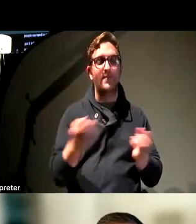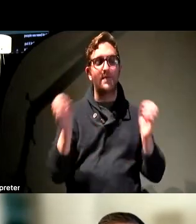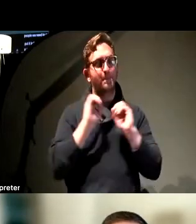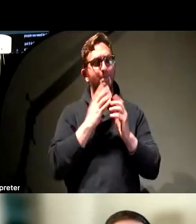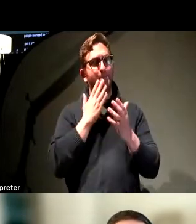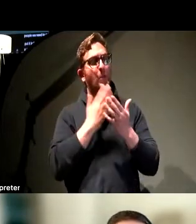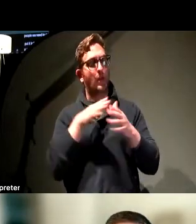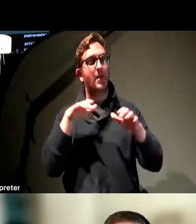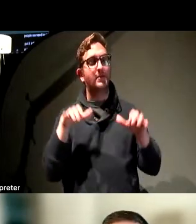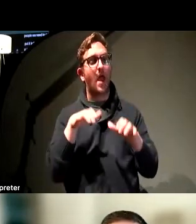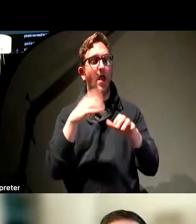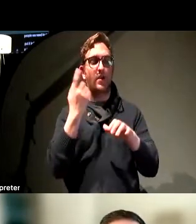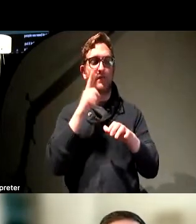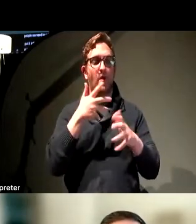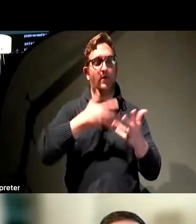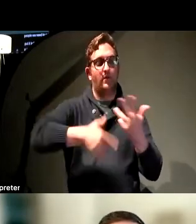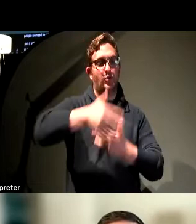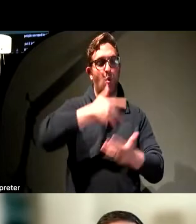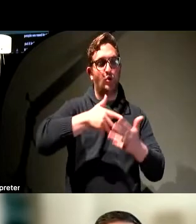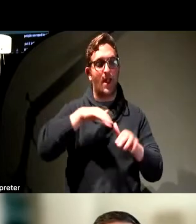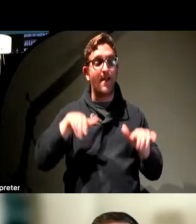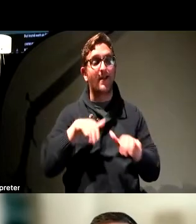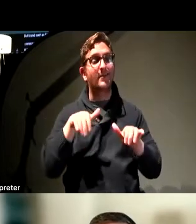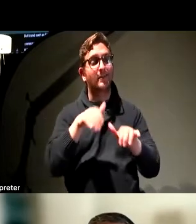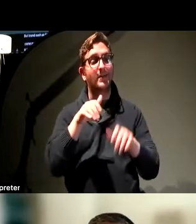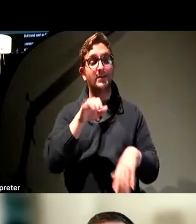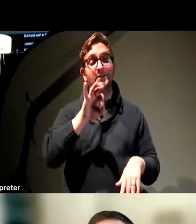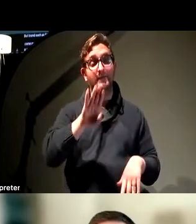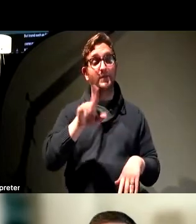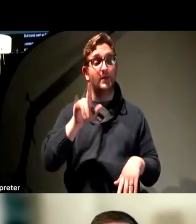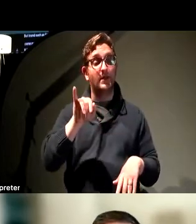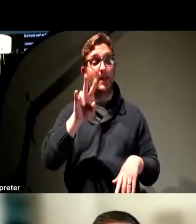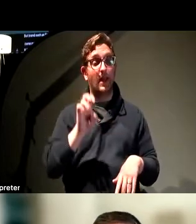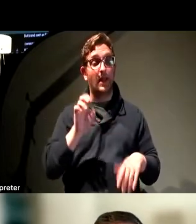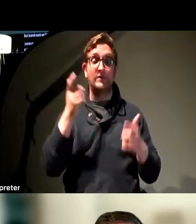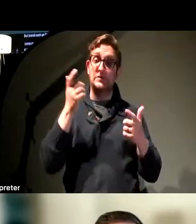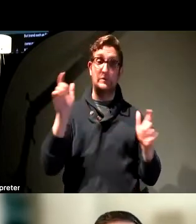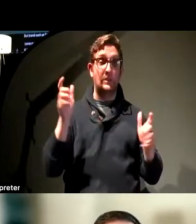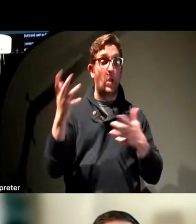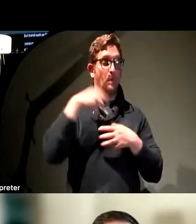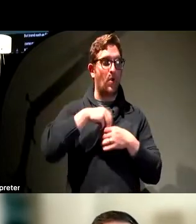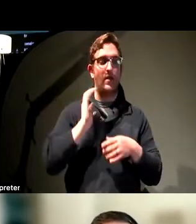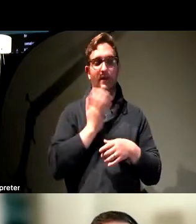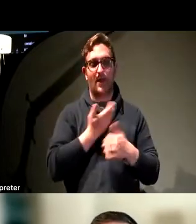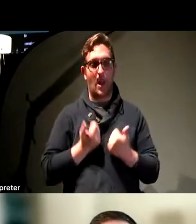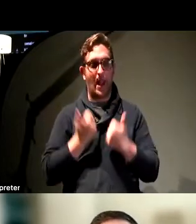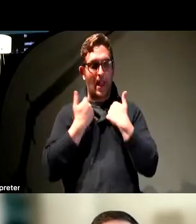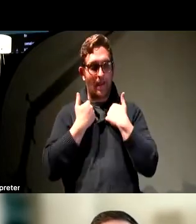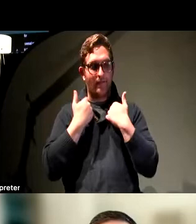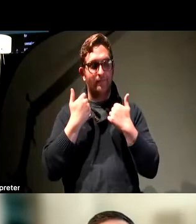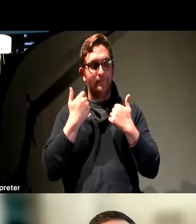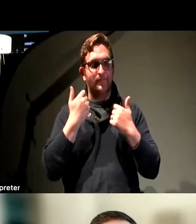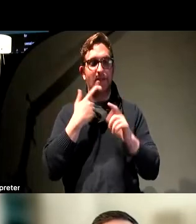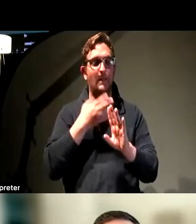interactions, for social activities. Facebook Live was a huge part of our lives more than likely at the early